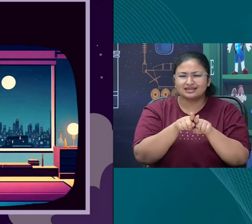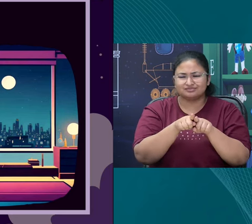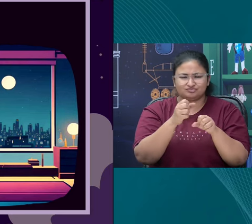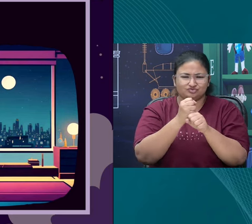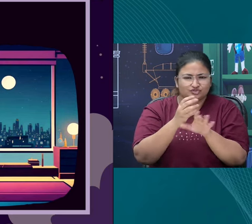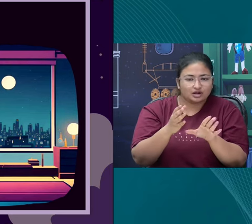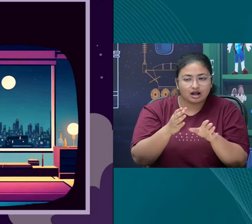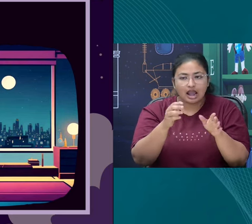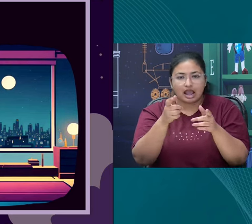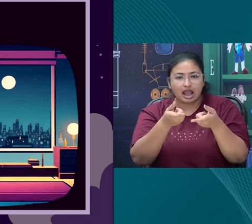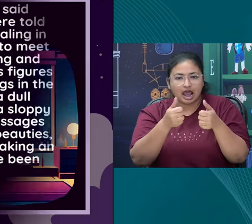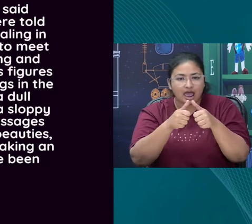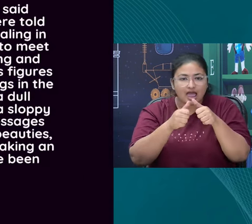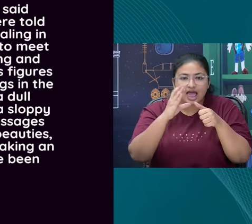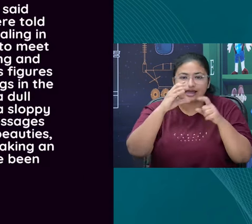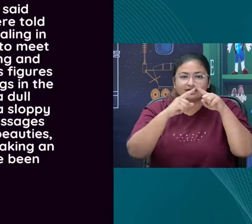adventure.